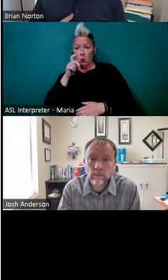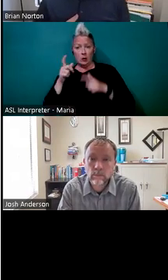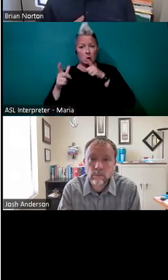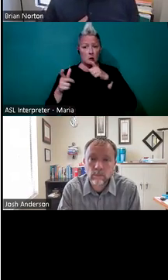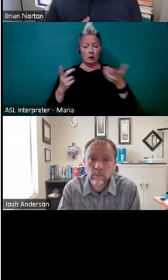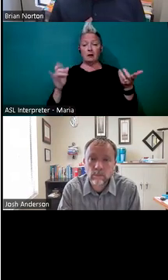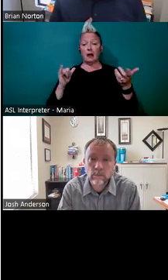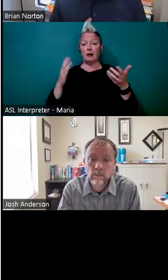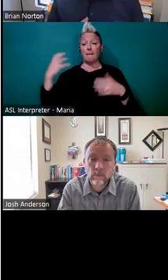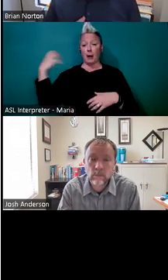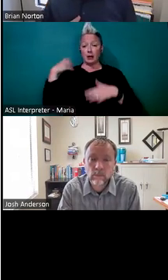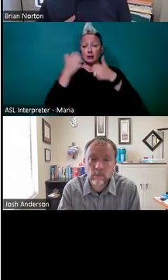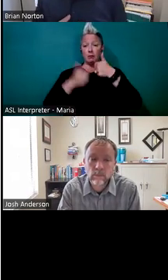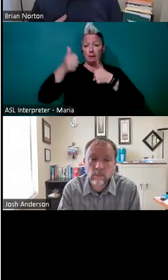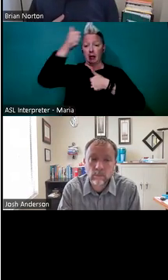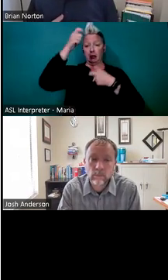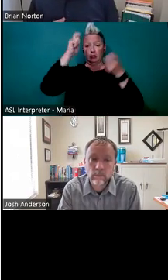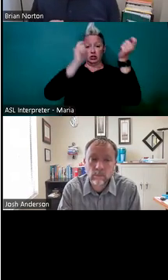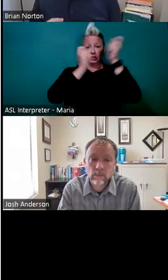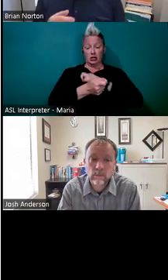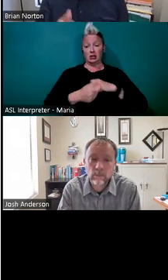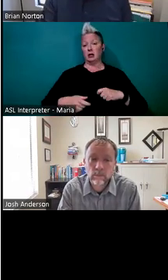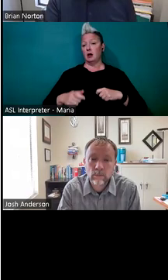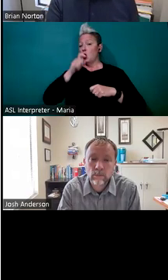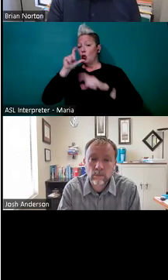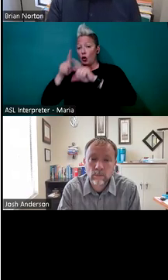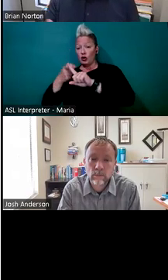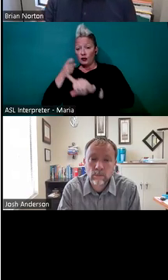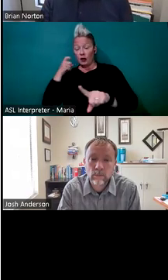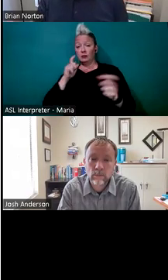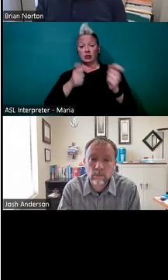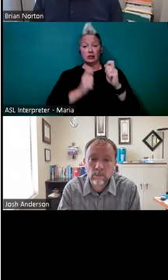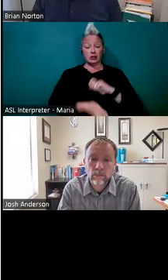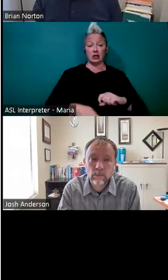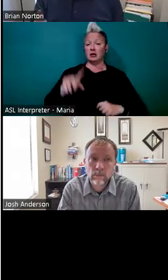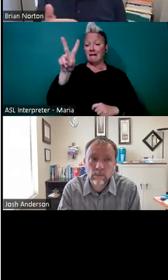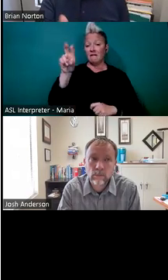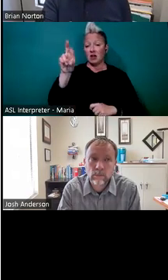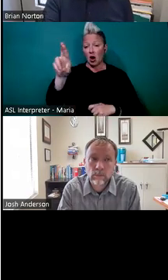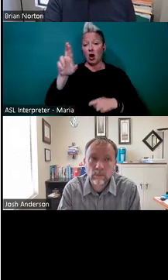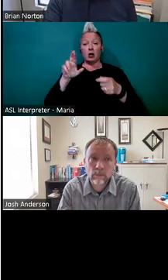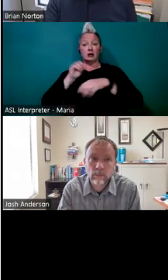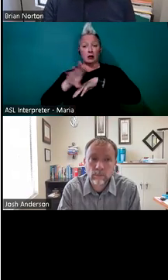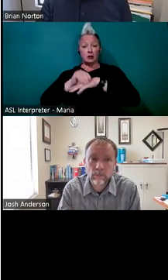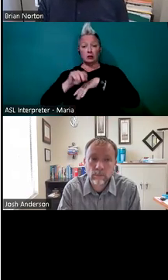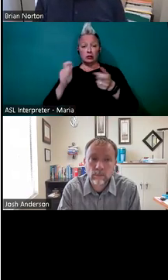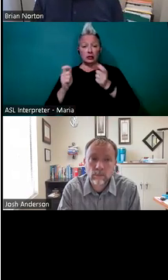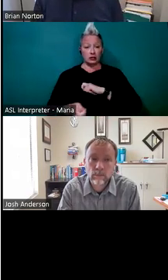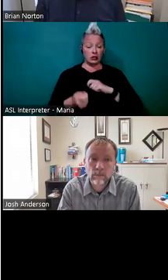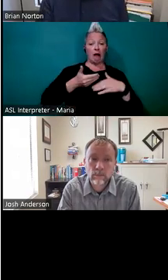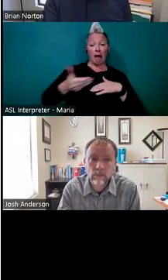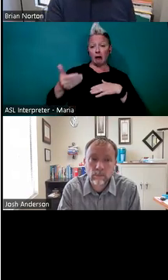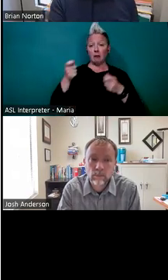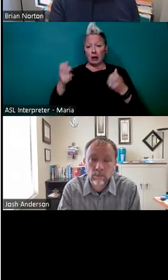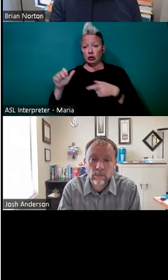change throughout the process. Uh, so whether that's the ER counselor, the employer, the hiring manager, the training manager,